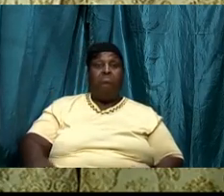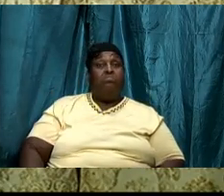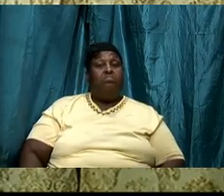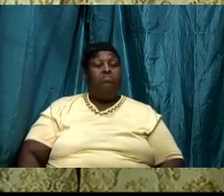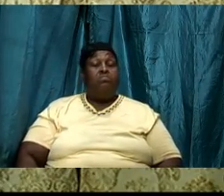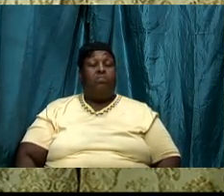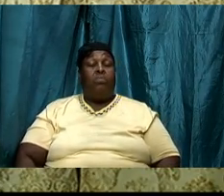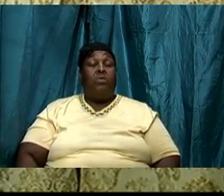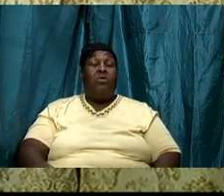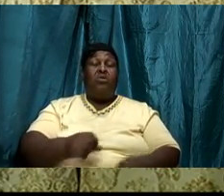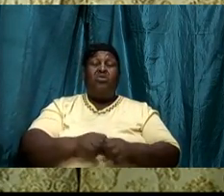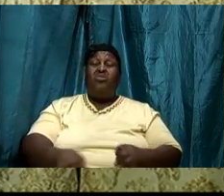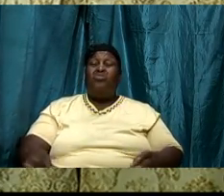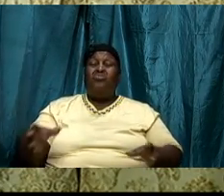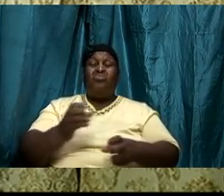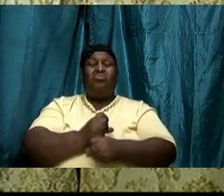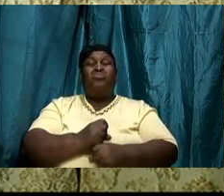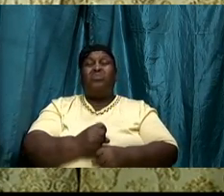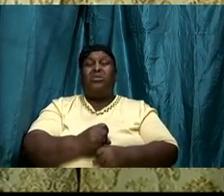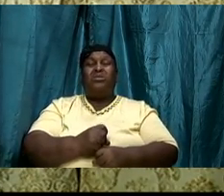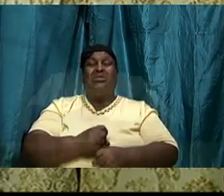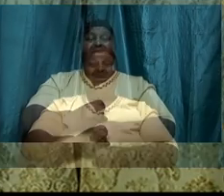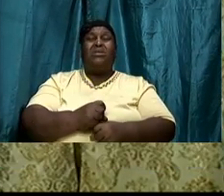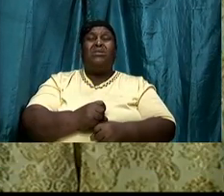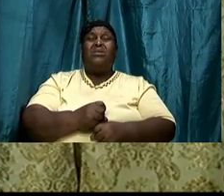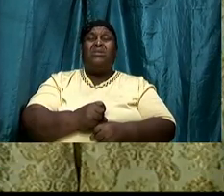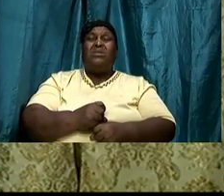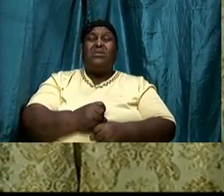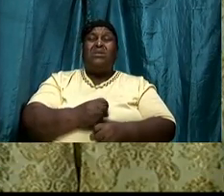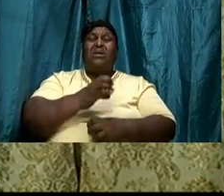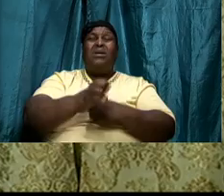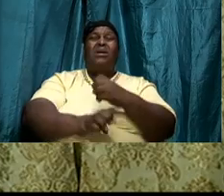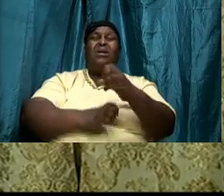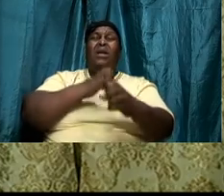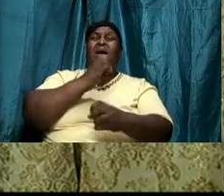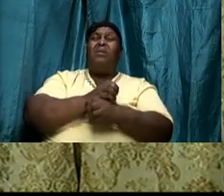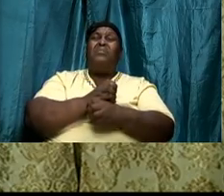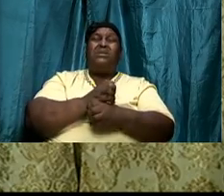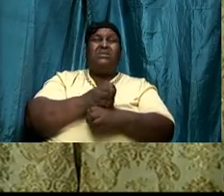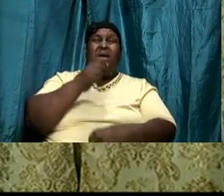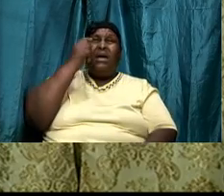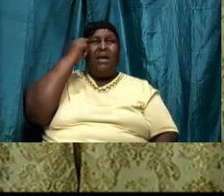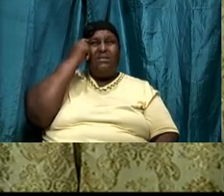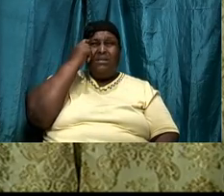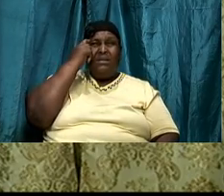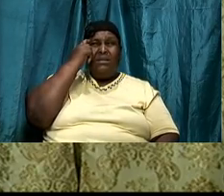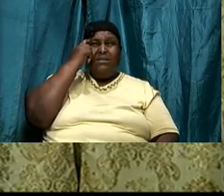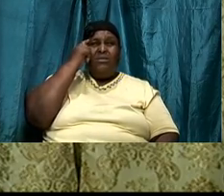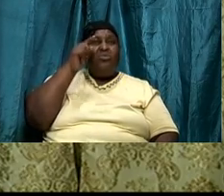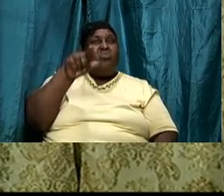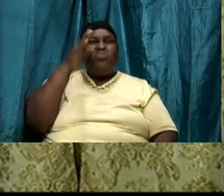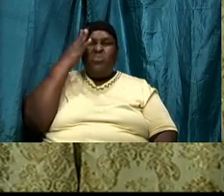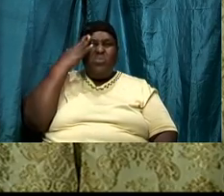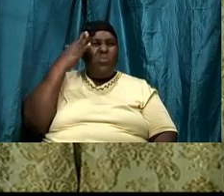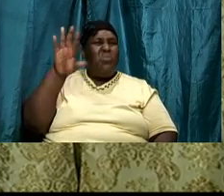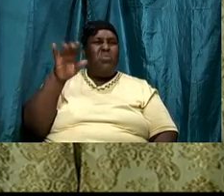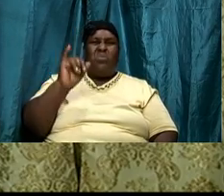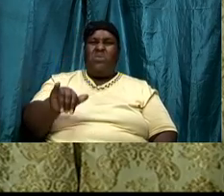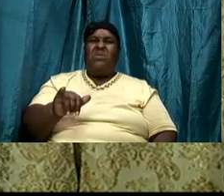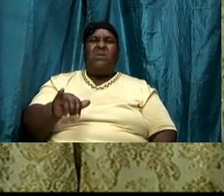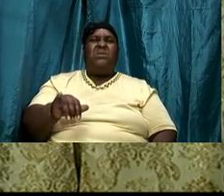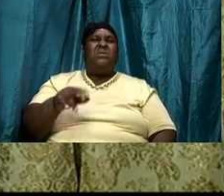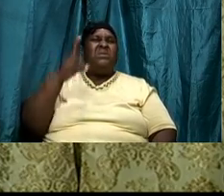so don't get too accustomed and acclimatized you don't know that Satan is behind the scene